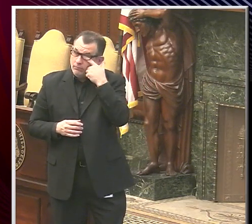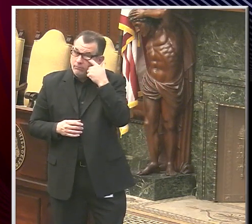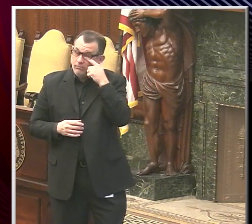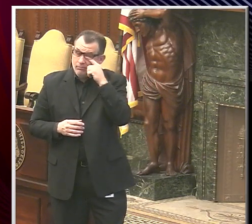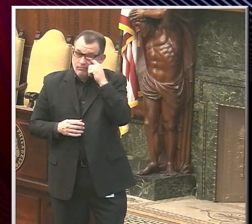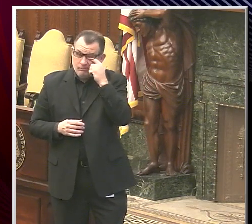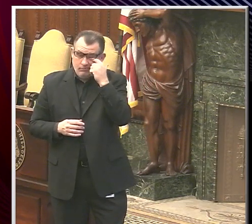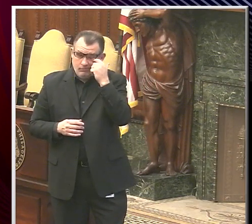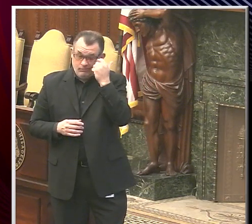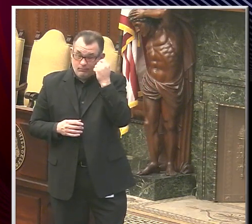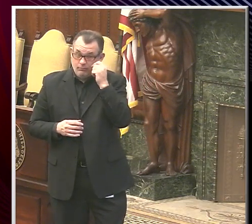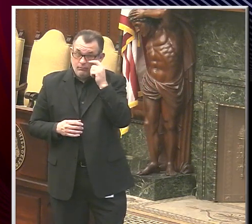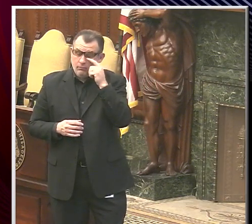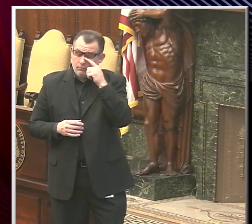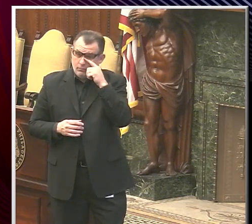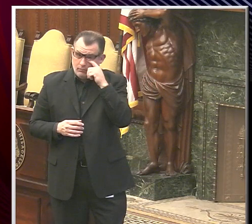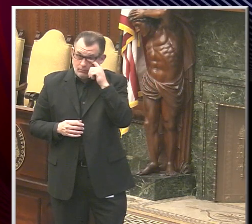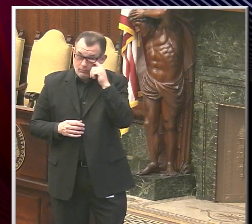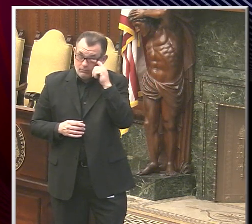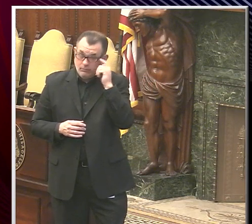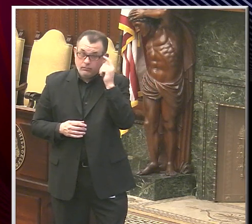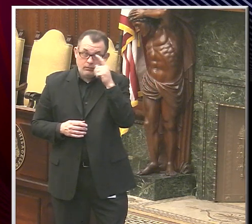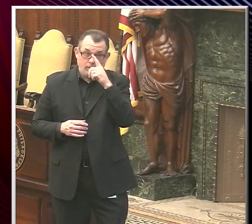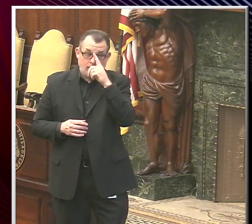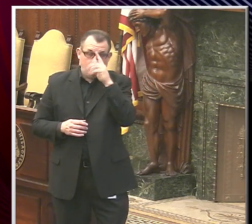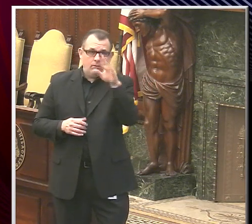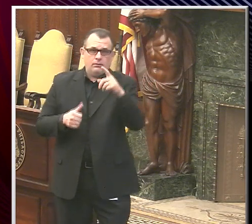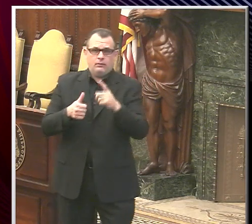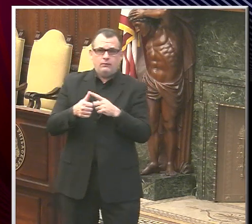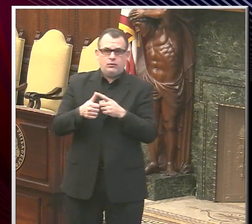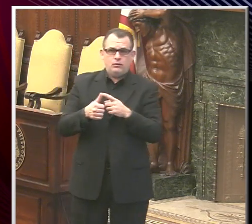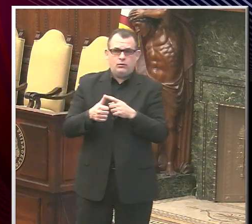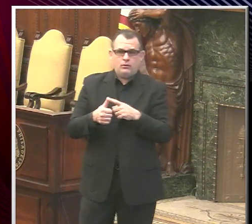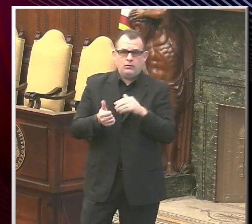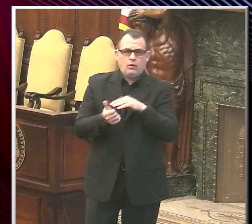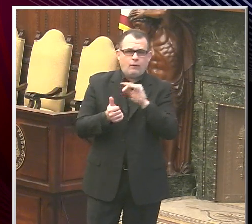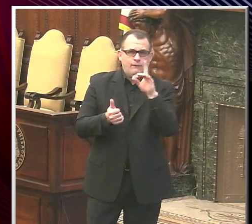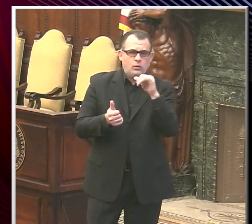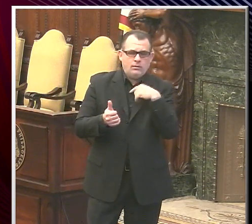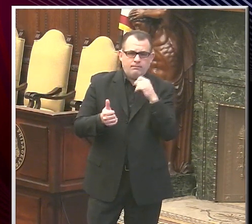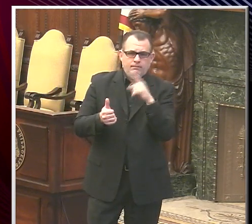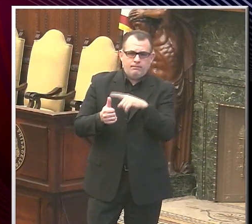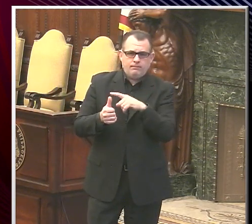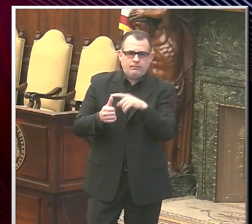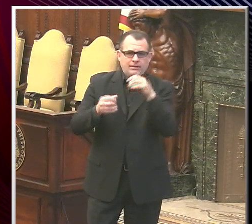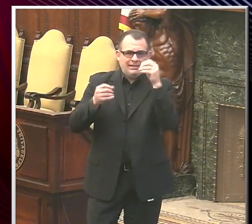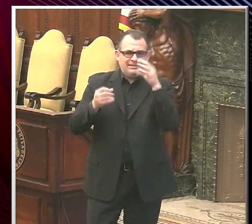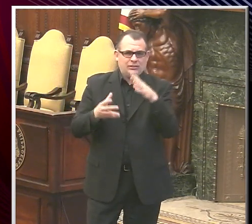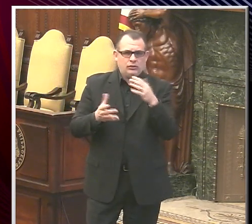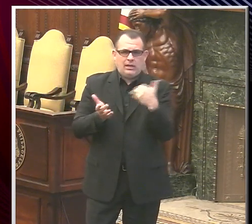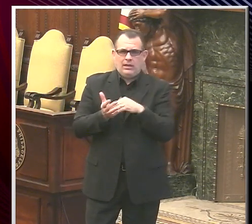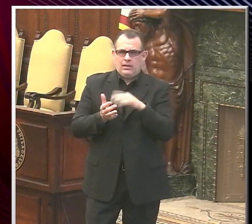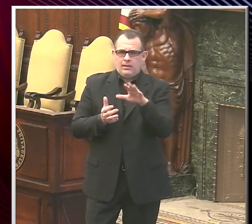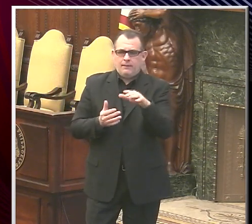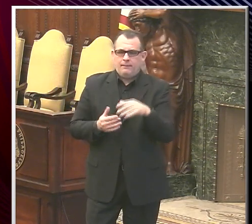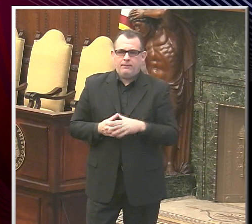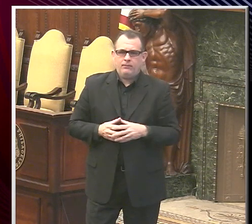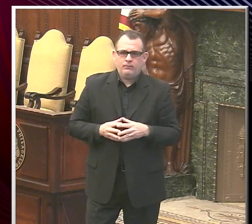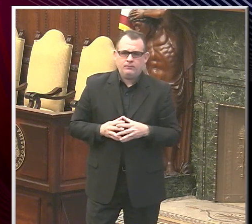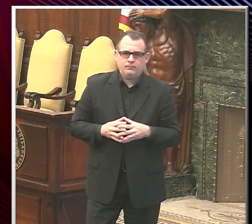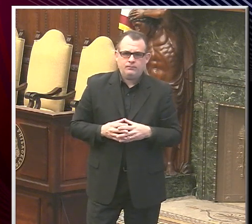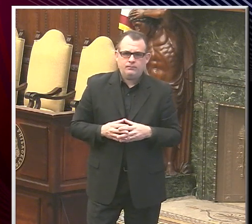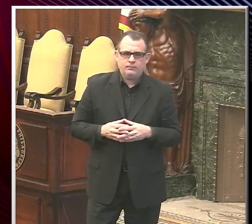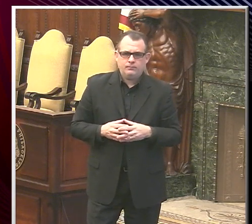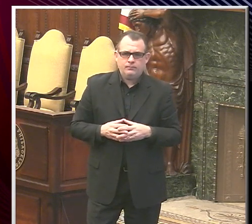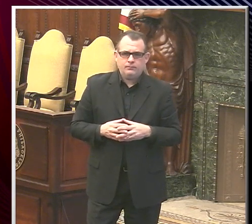Jeff, you're up. Hi folks. First for Dr. Farley. I just want to go back to the teachers one more time, Dr. Farley. On Friday,